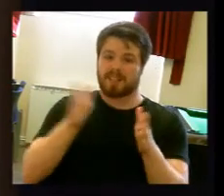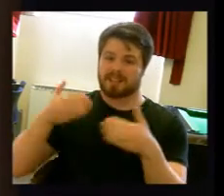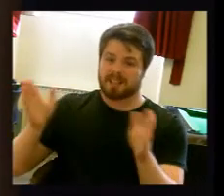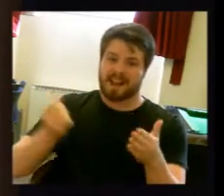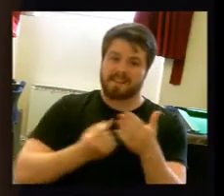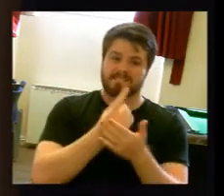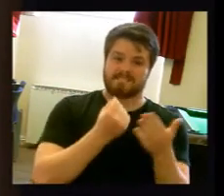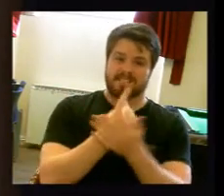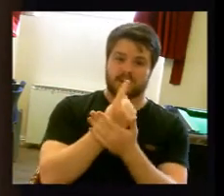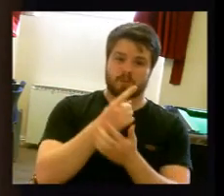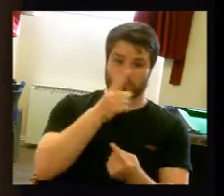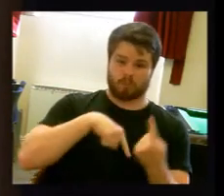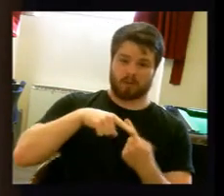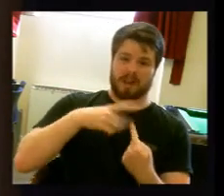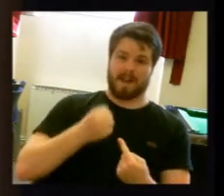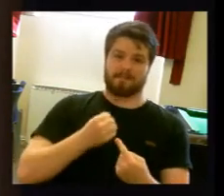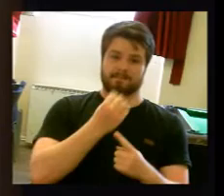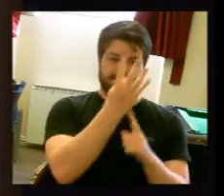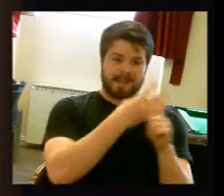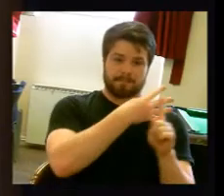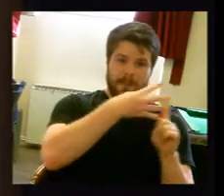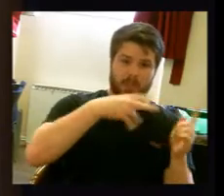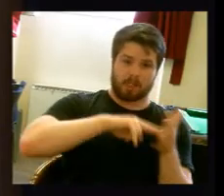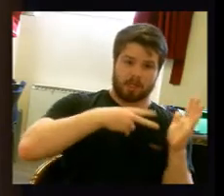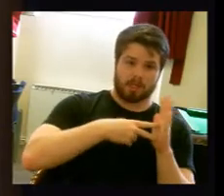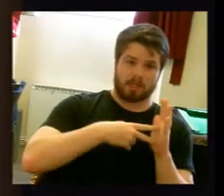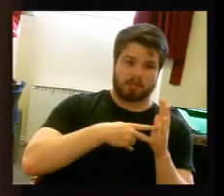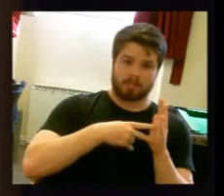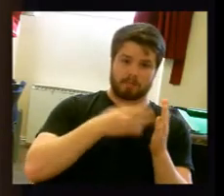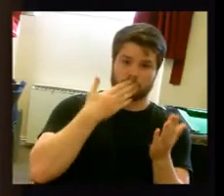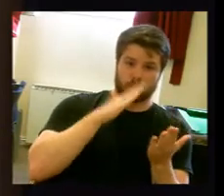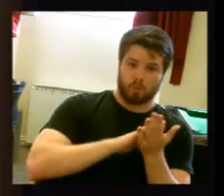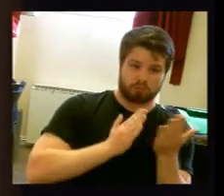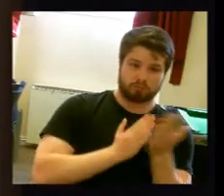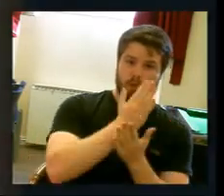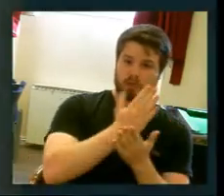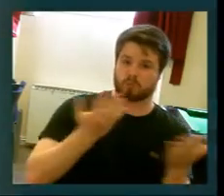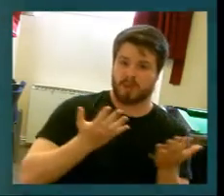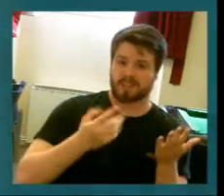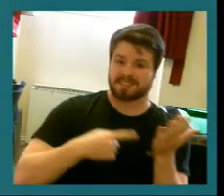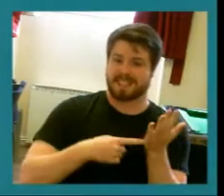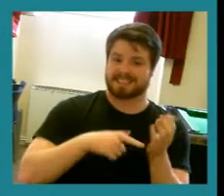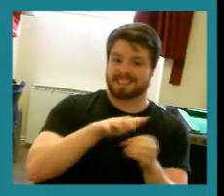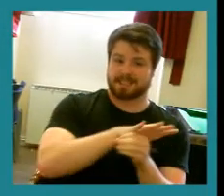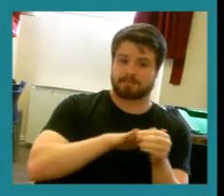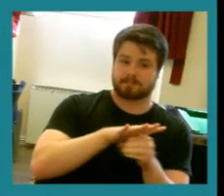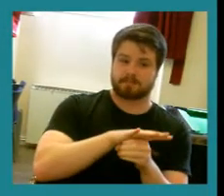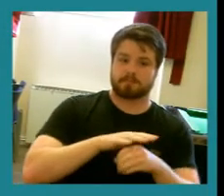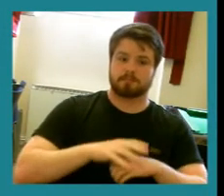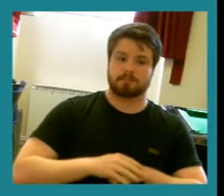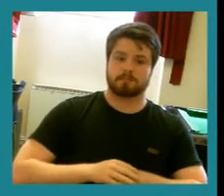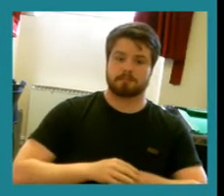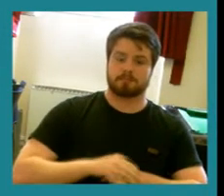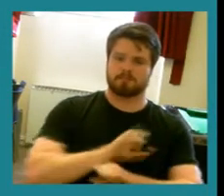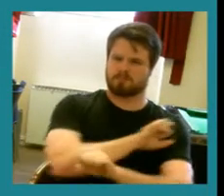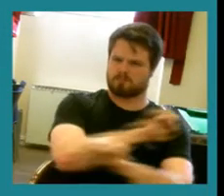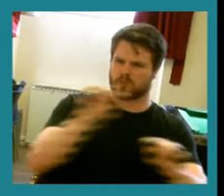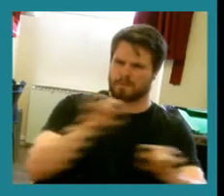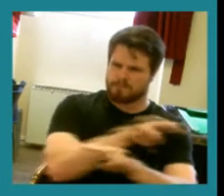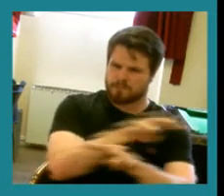may have such that we can either put your mind at rest or address them. One way of